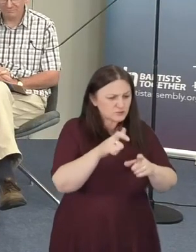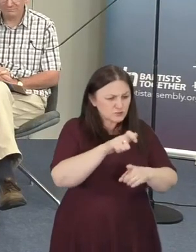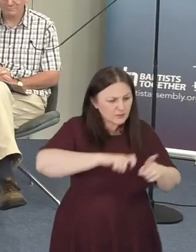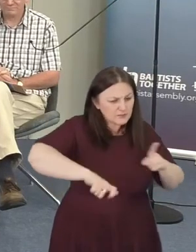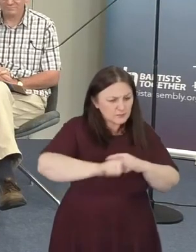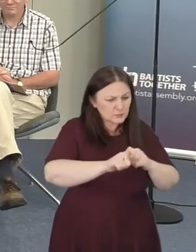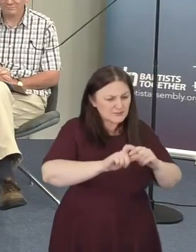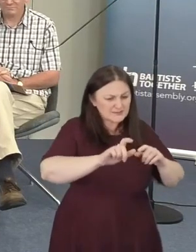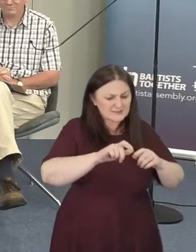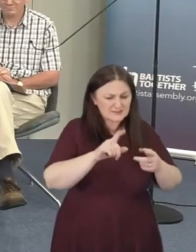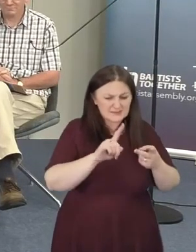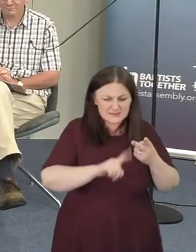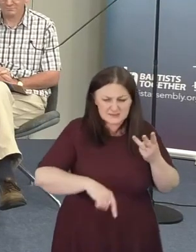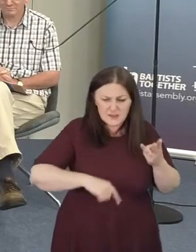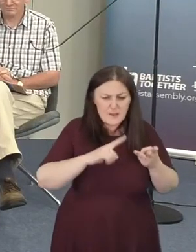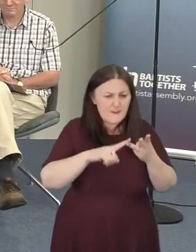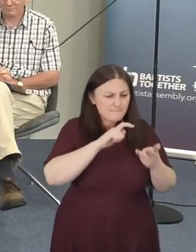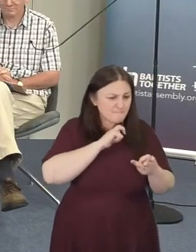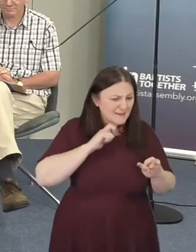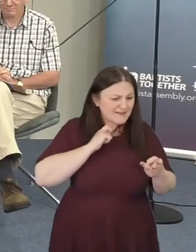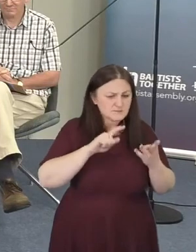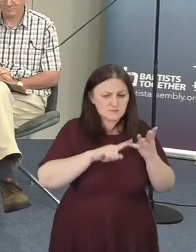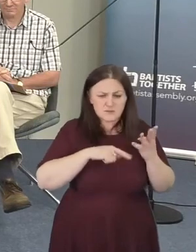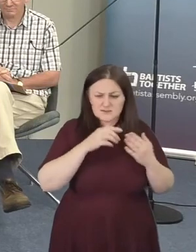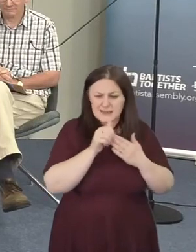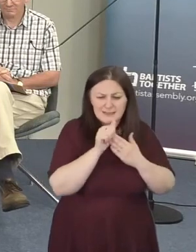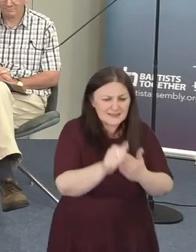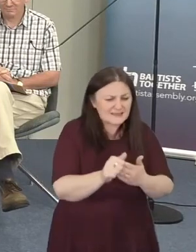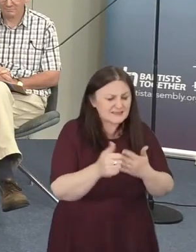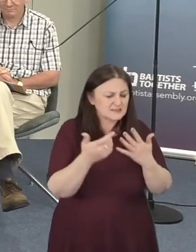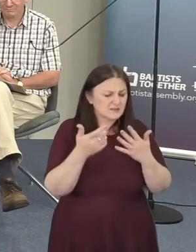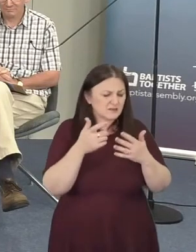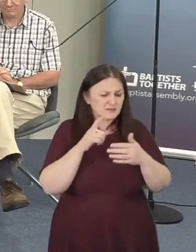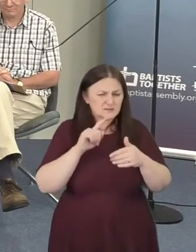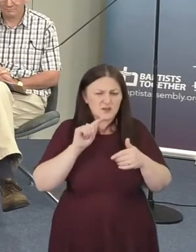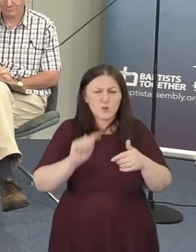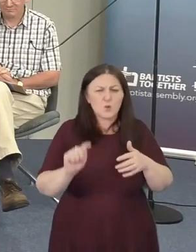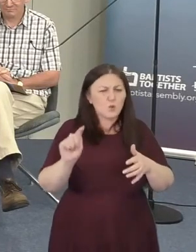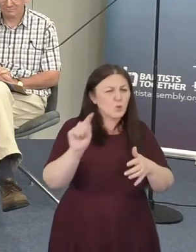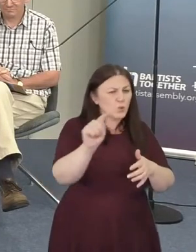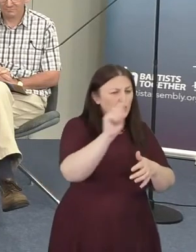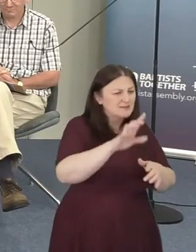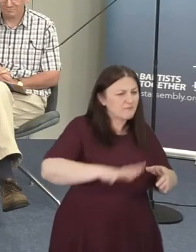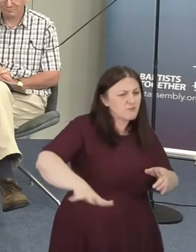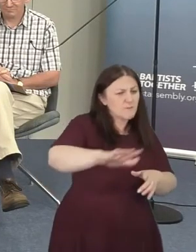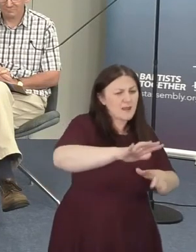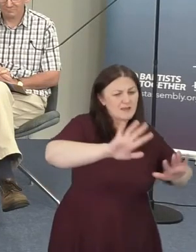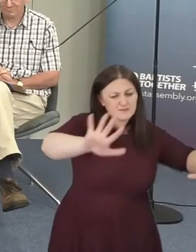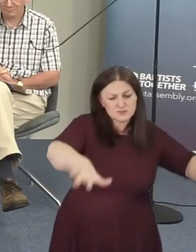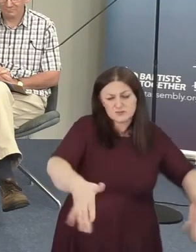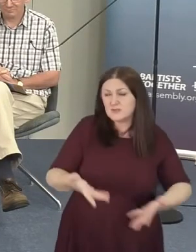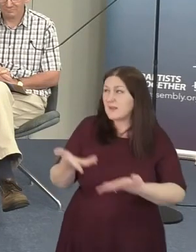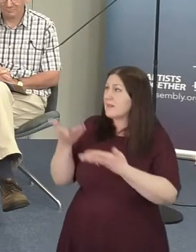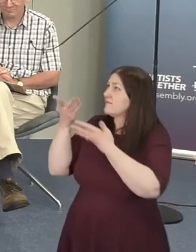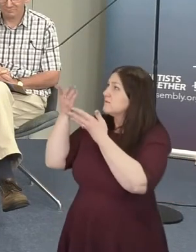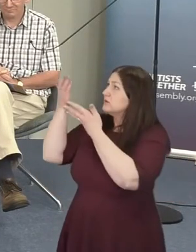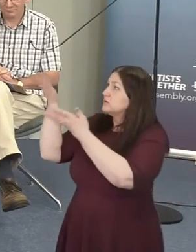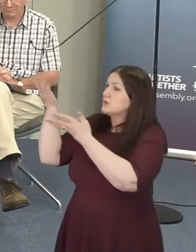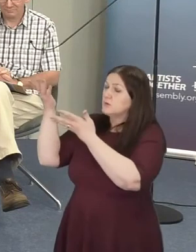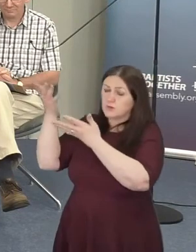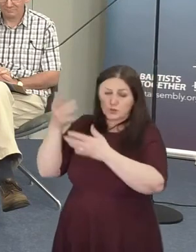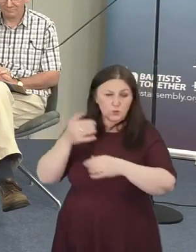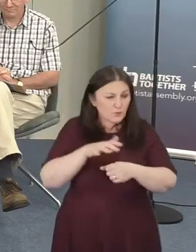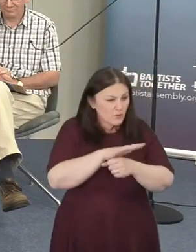all our ministers and leaders in all the different places that they serve, our local leaders.